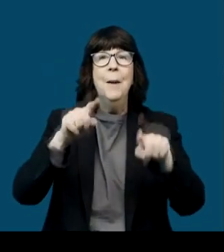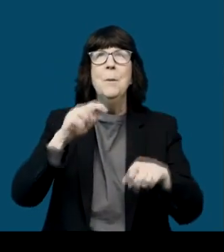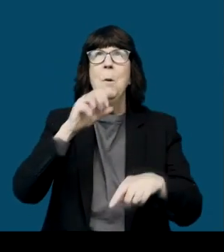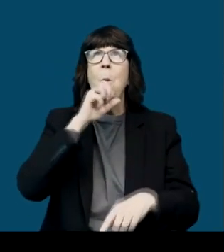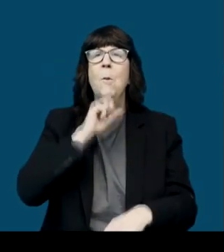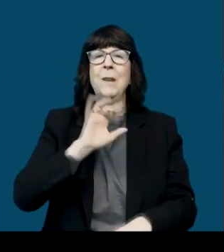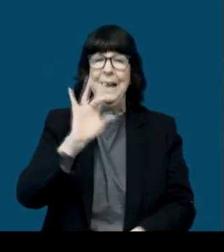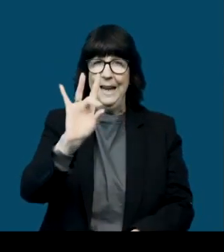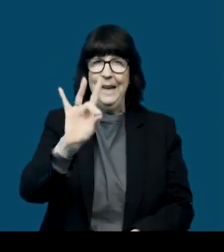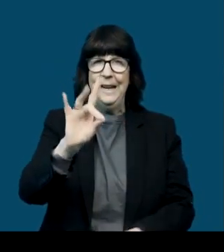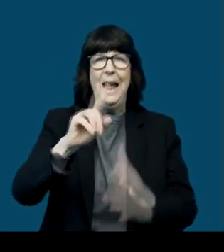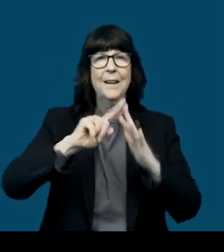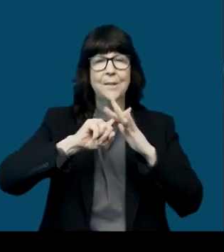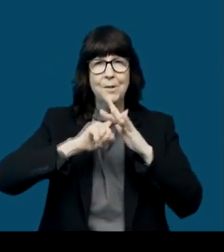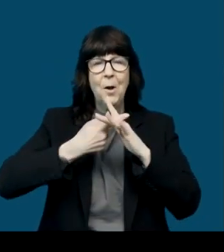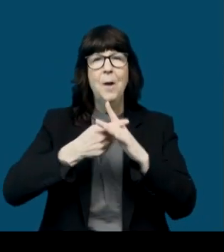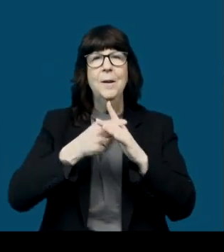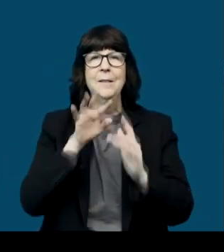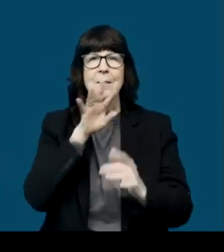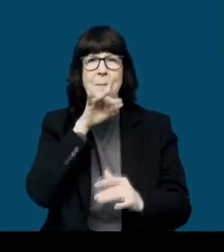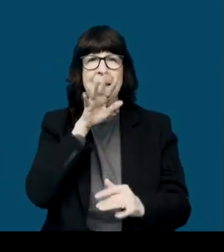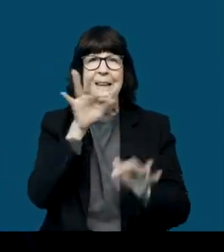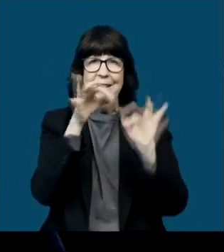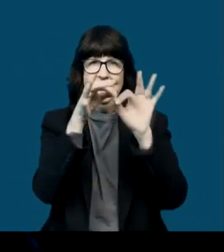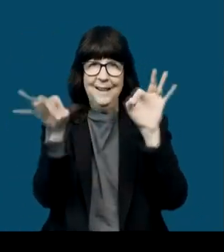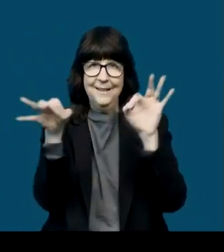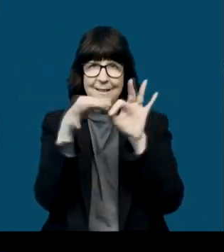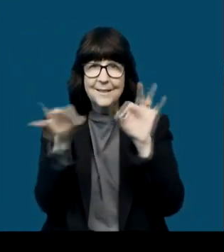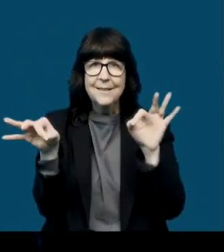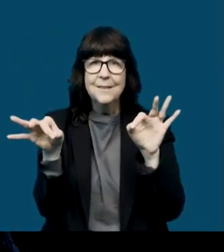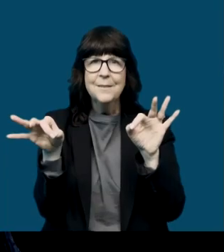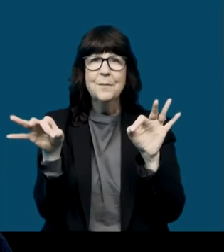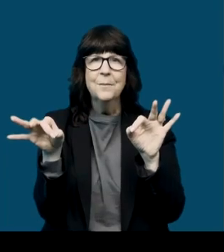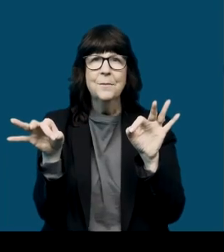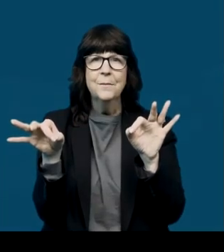the time I was eight years old, I started speaking sensitive.